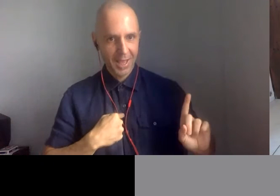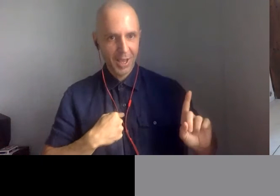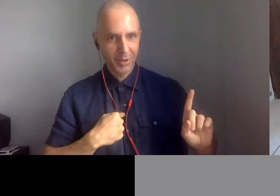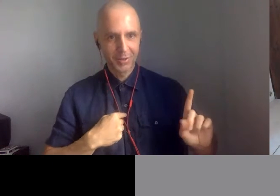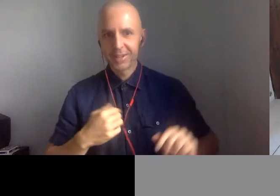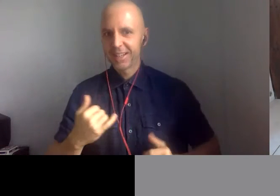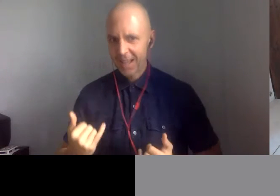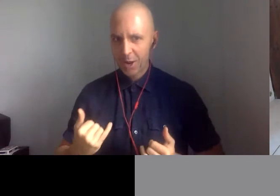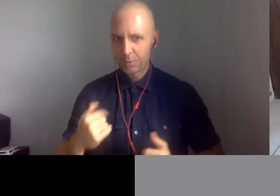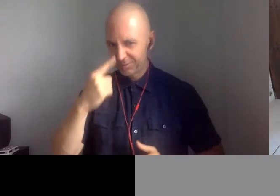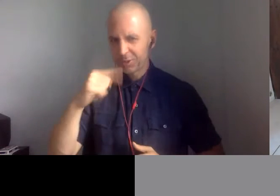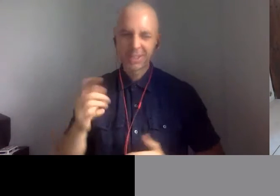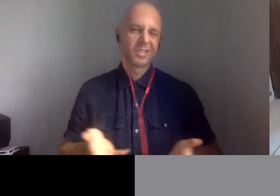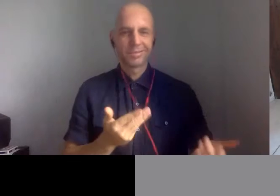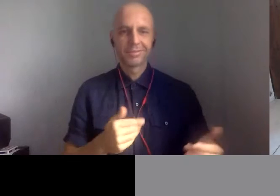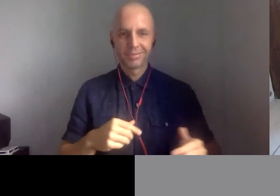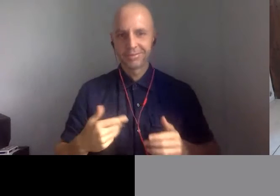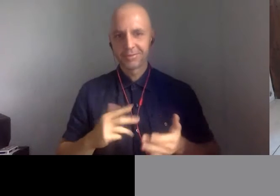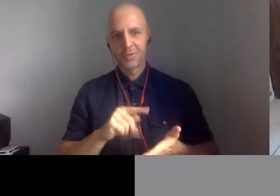Duncan, can you please just roll the video?